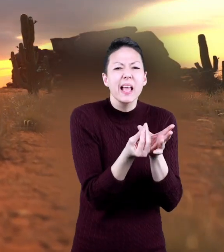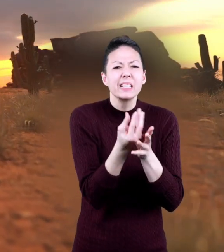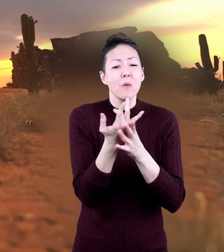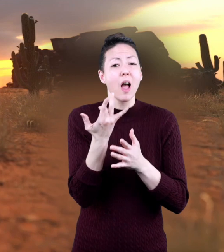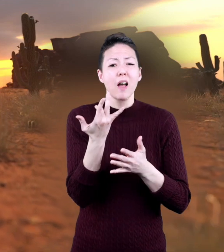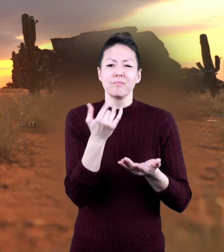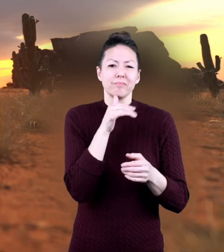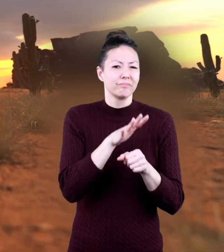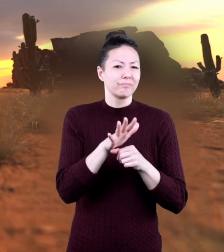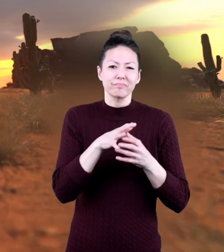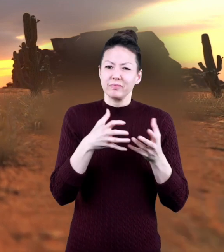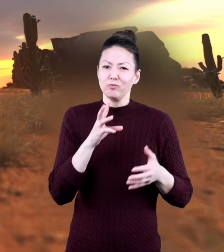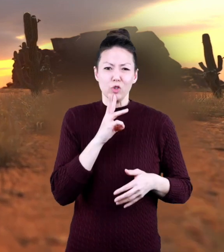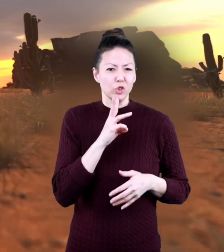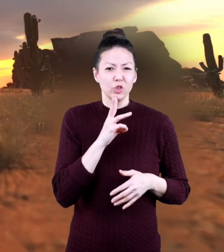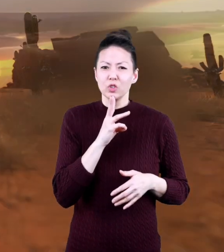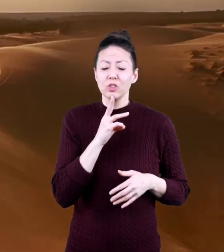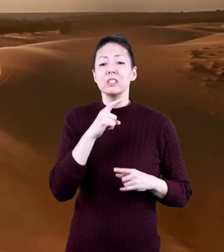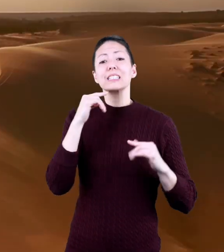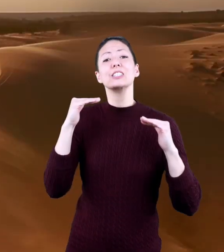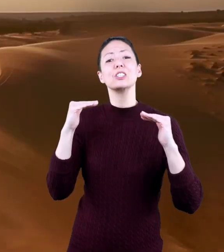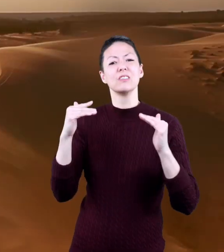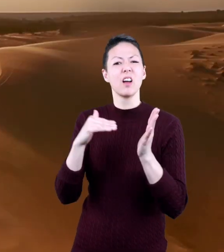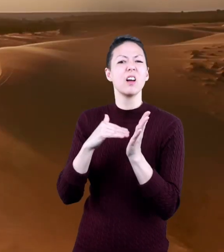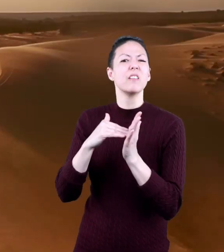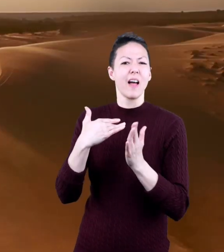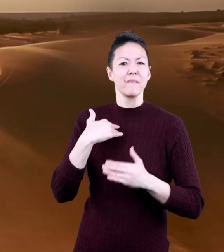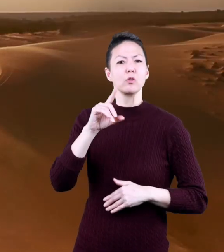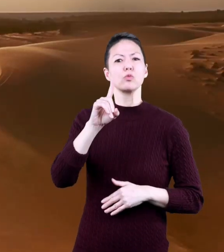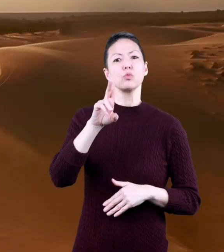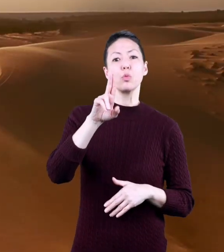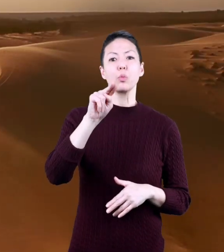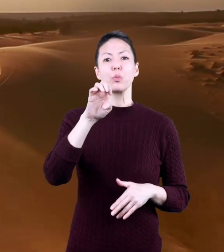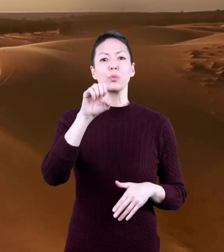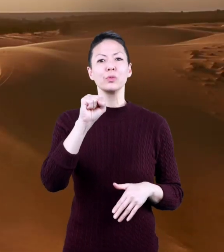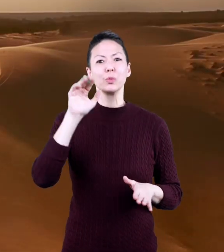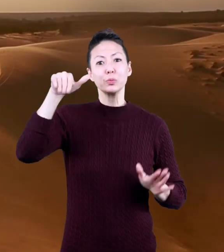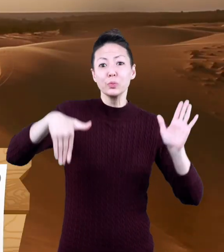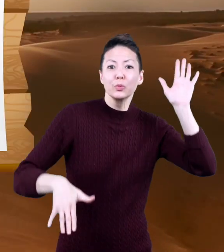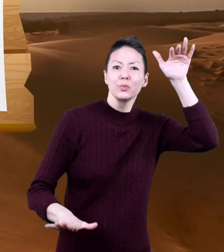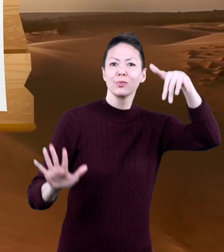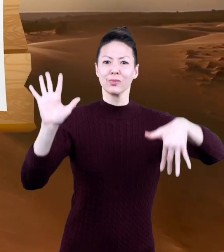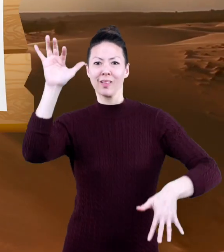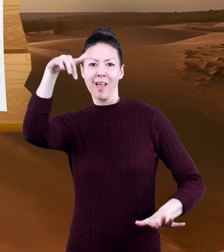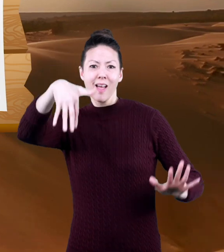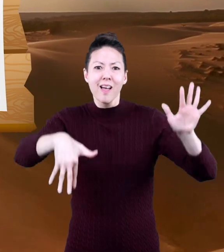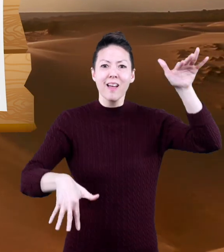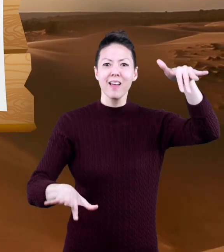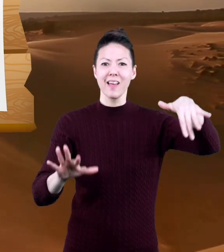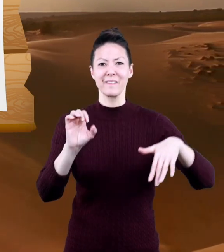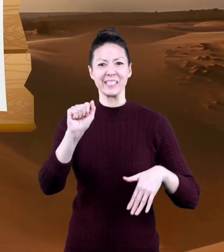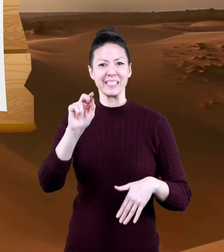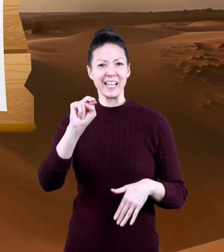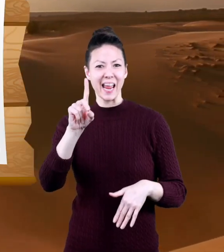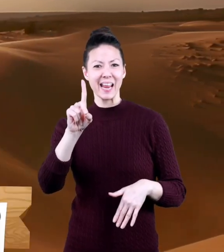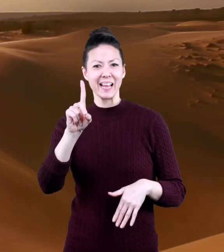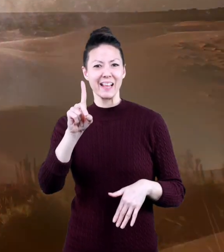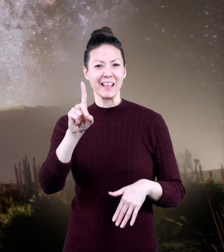few plants due to the lack of water. Deserts can often have dunes, which are hills made up of